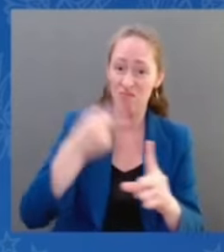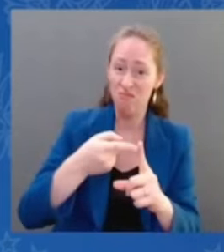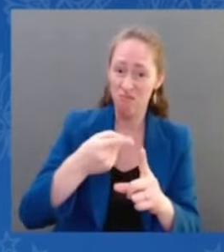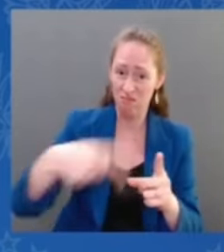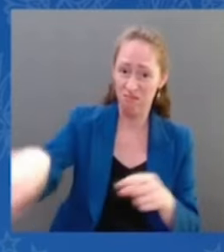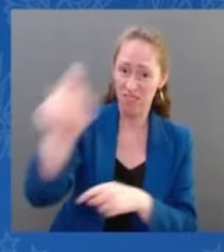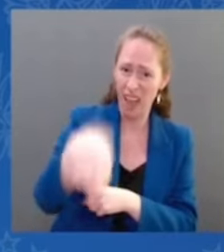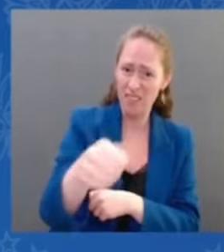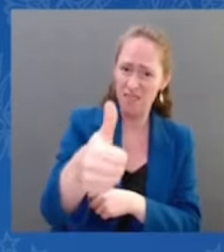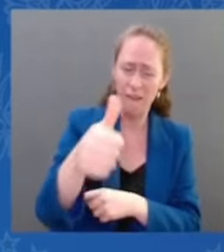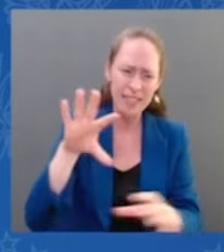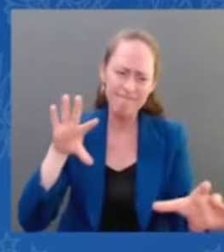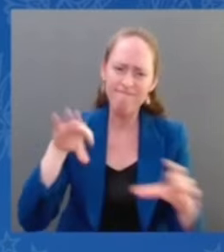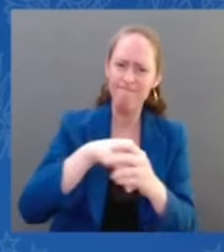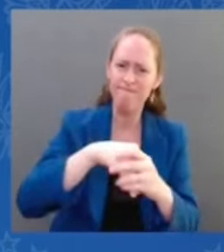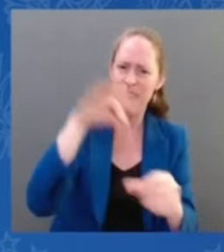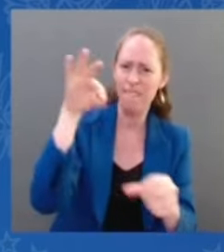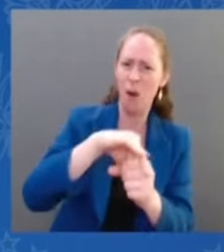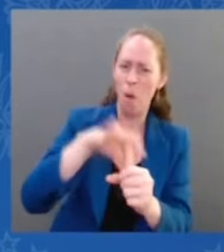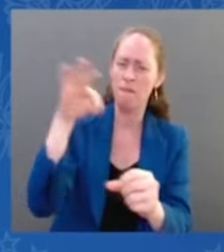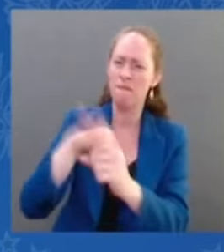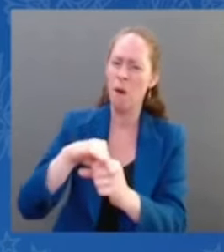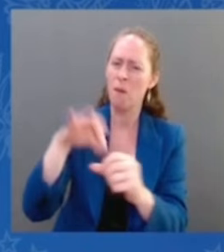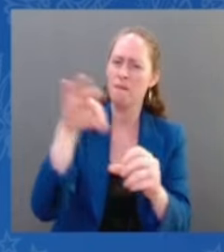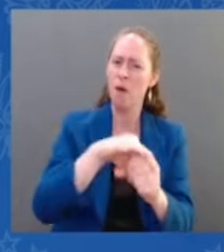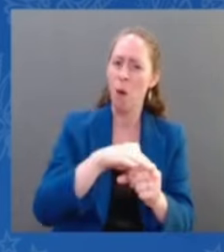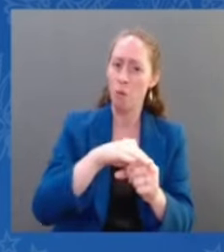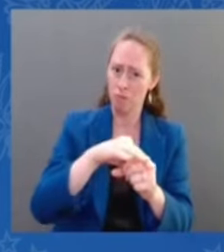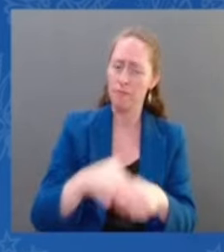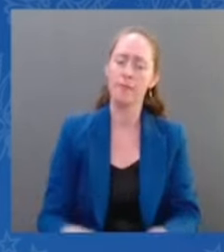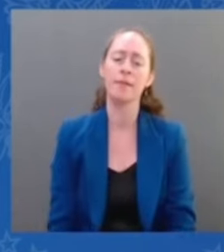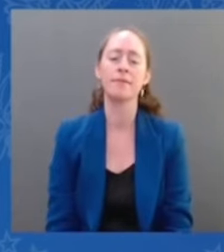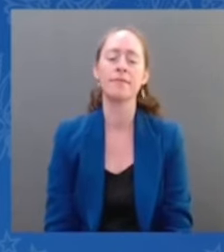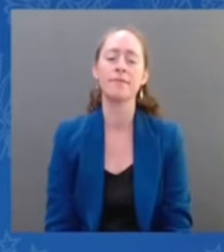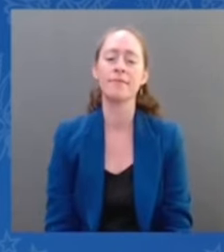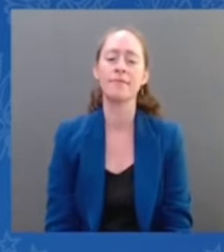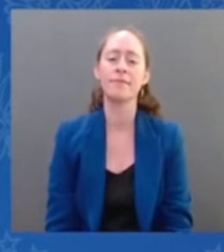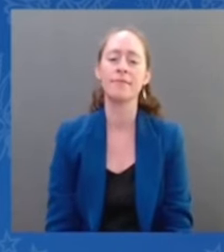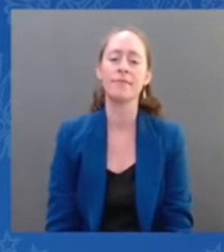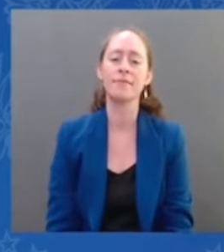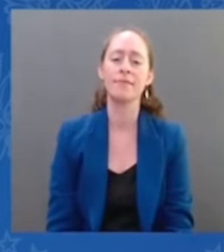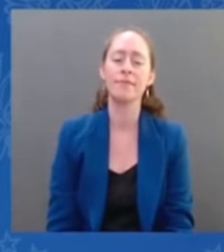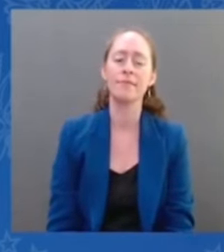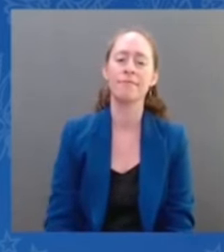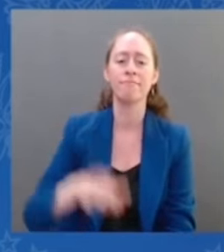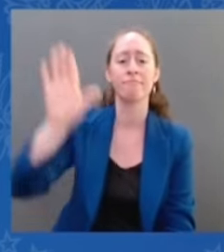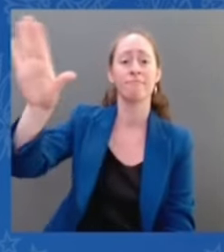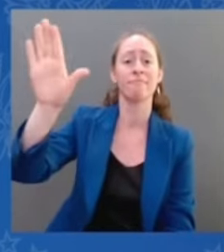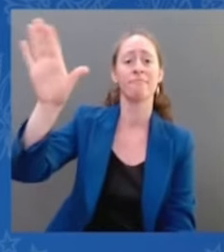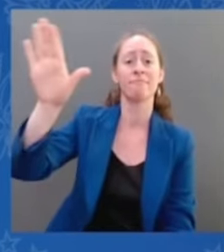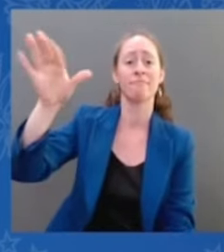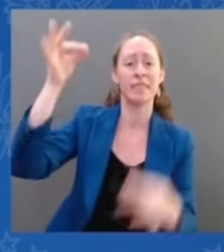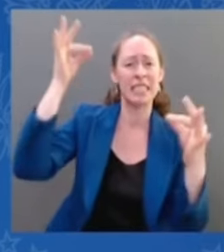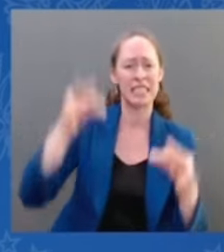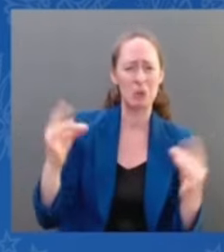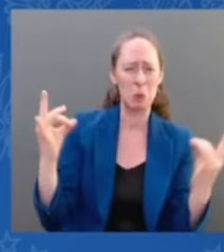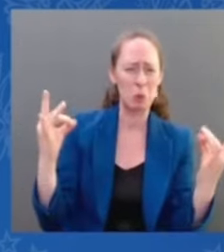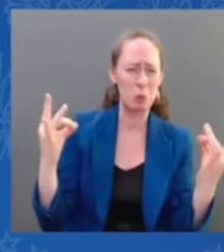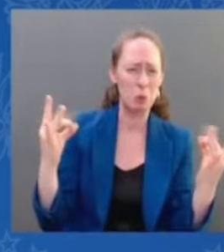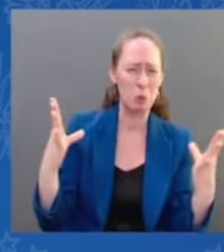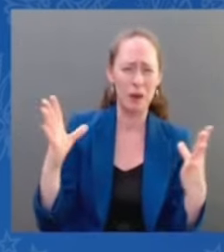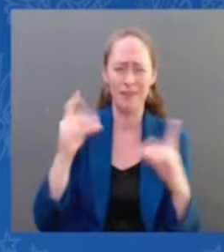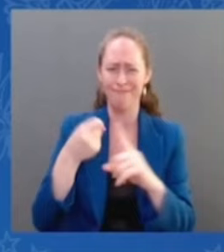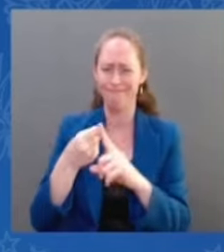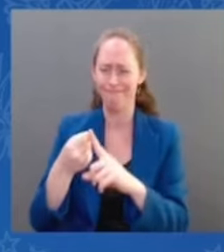extreme agenda, have a clue about the power of American women. But they're about to find out, in my view. It's my hope